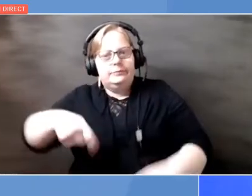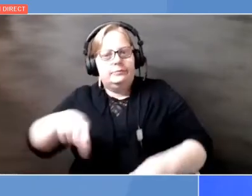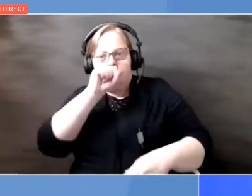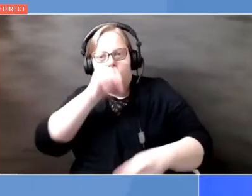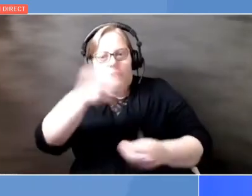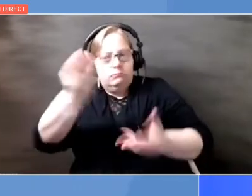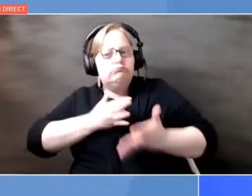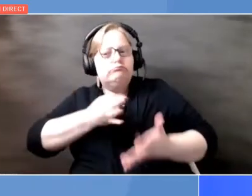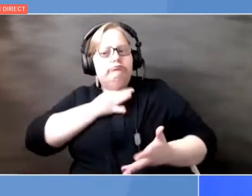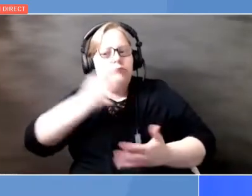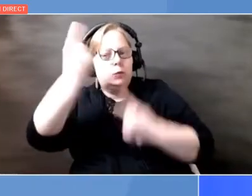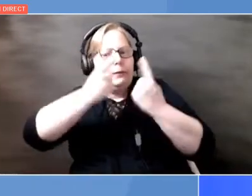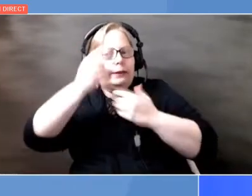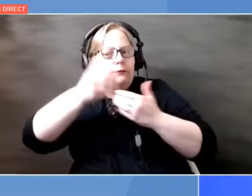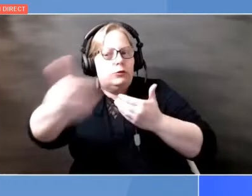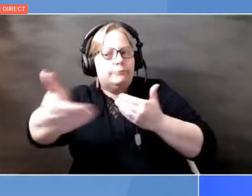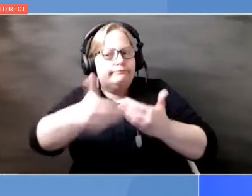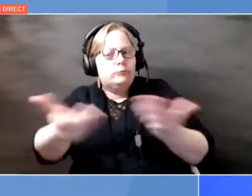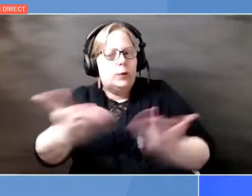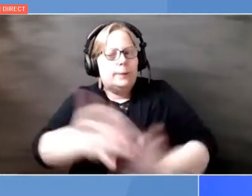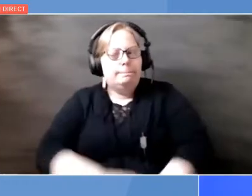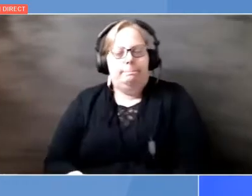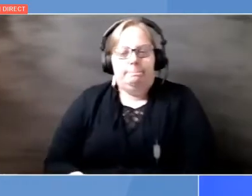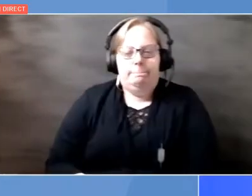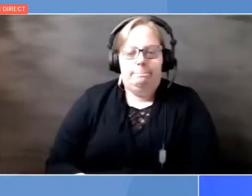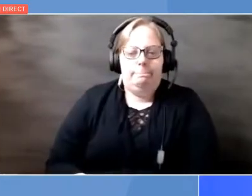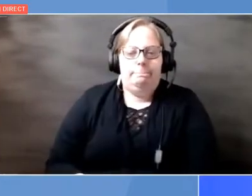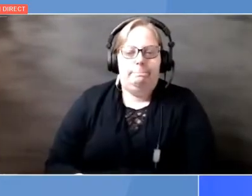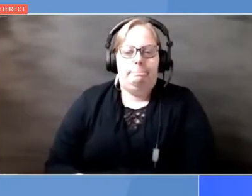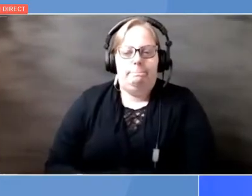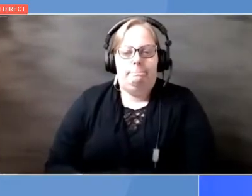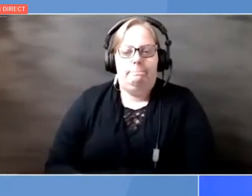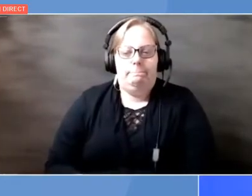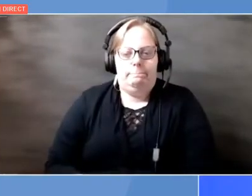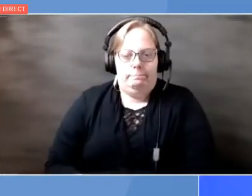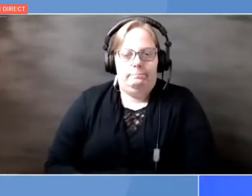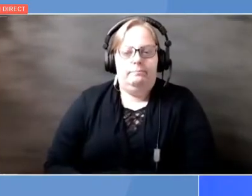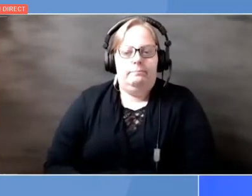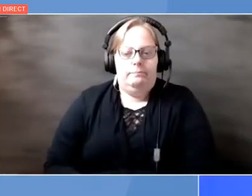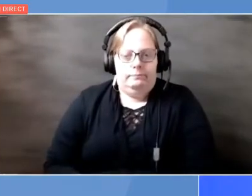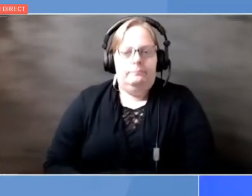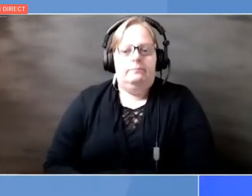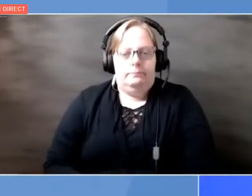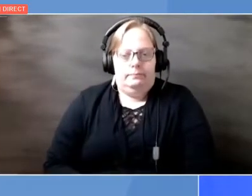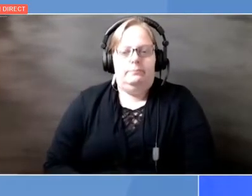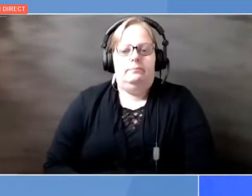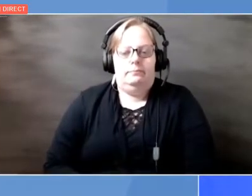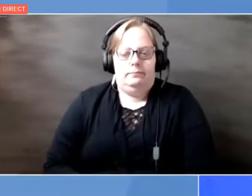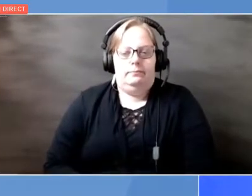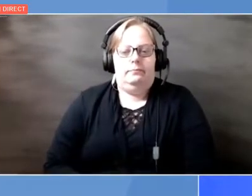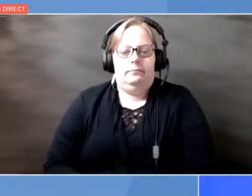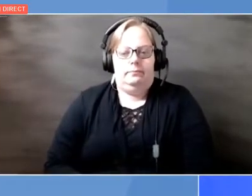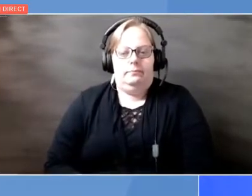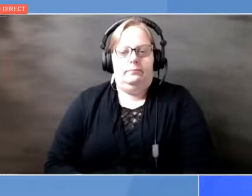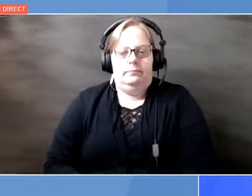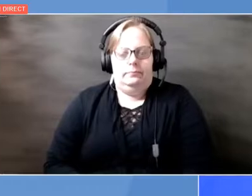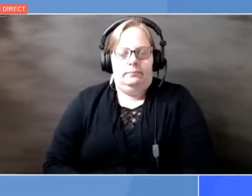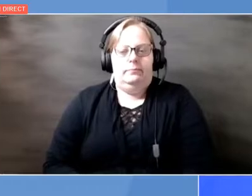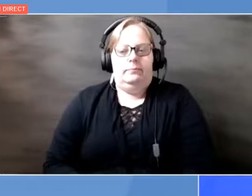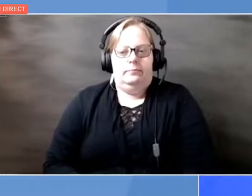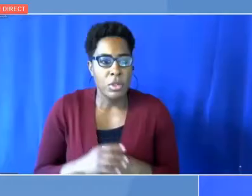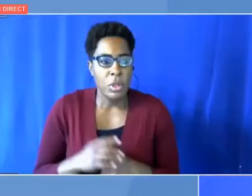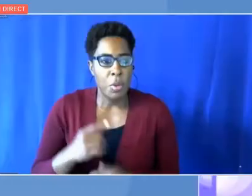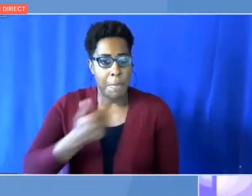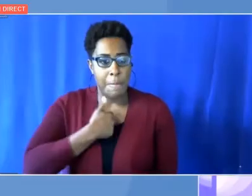you're thinking for the coming months and years. Francesco? Francesco? Francesco? Thanks. Actually, also myself, I've been